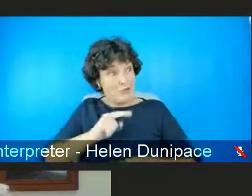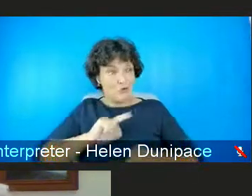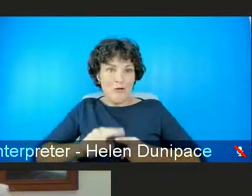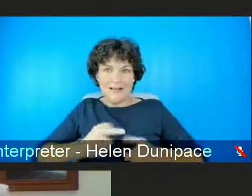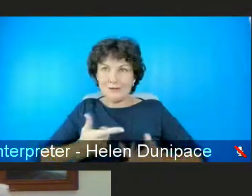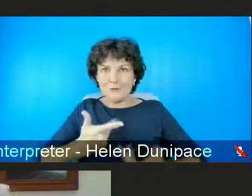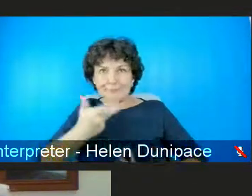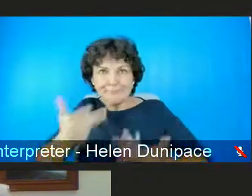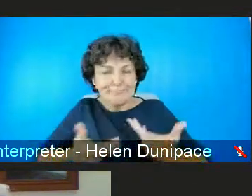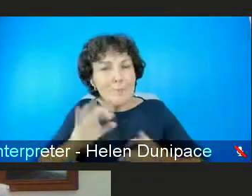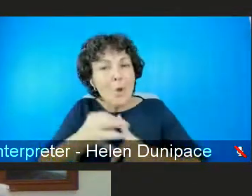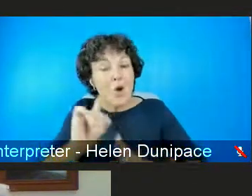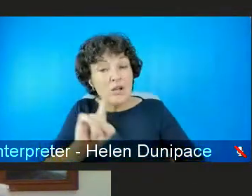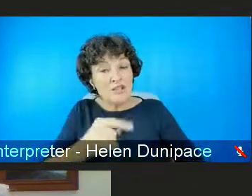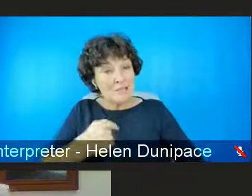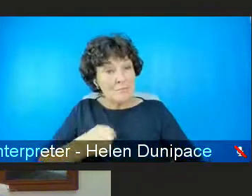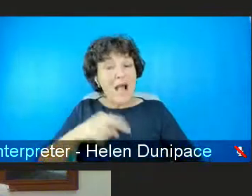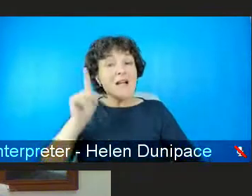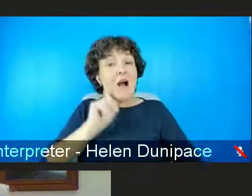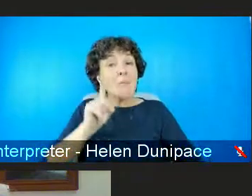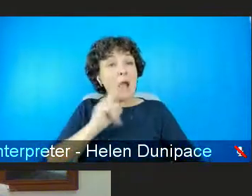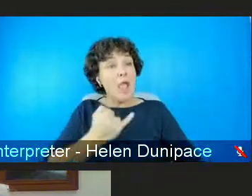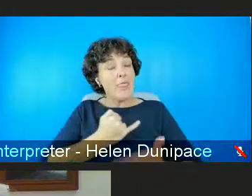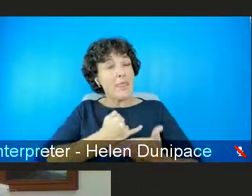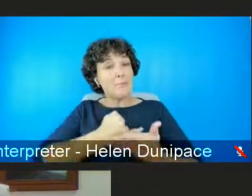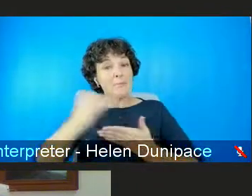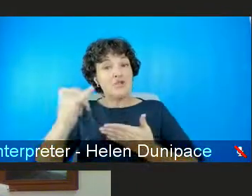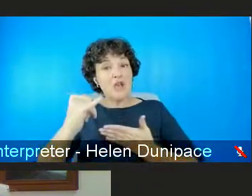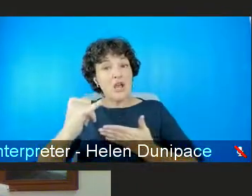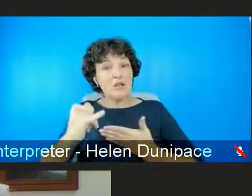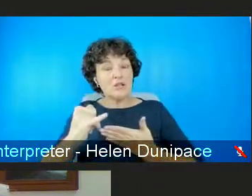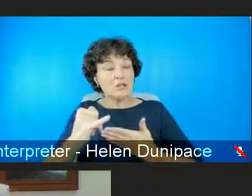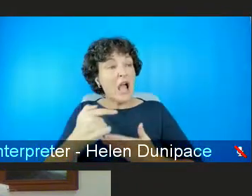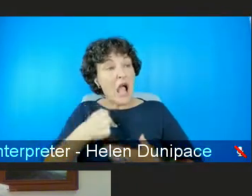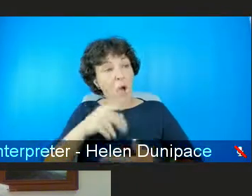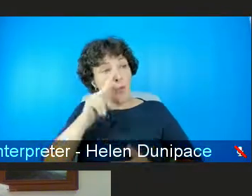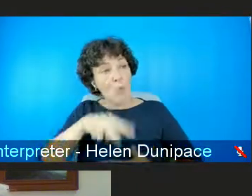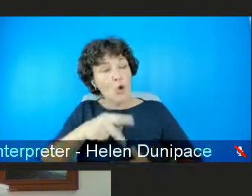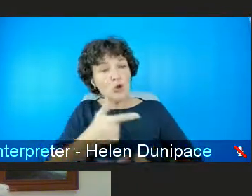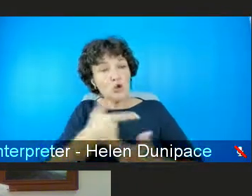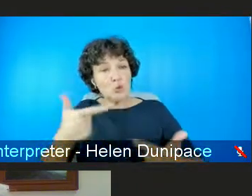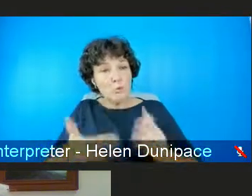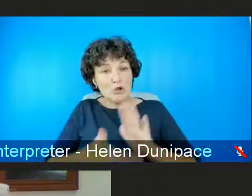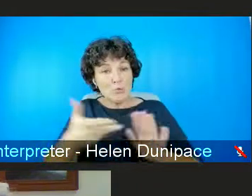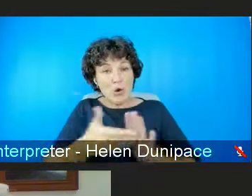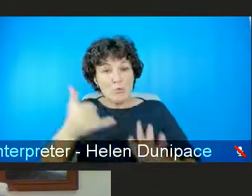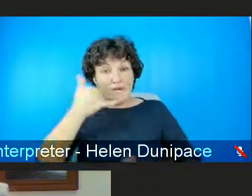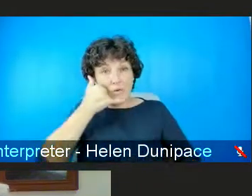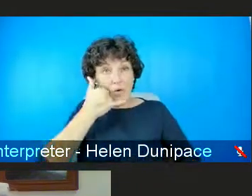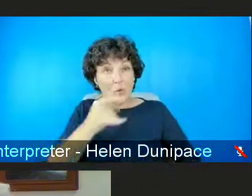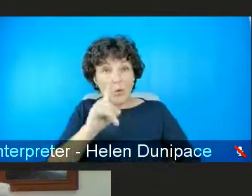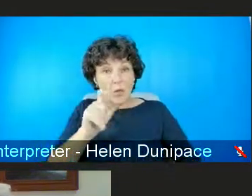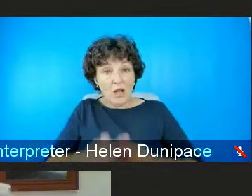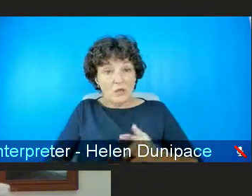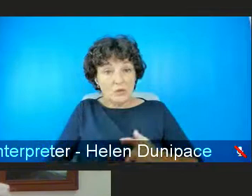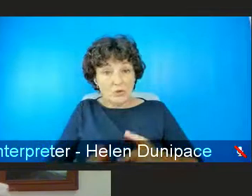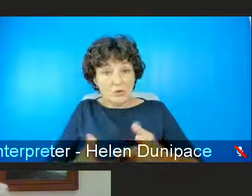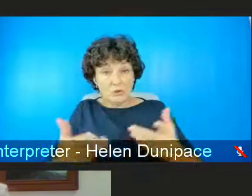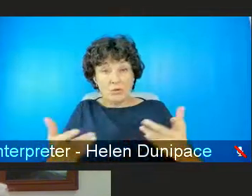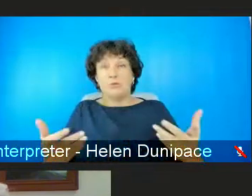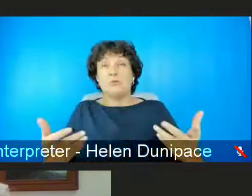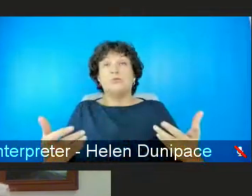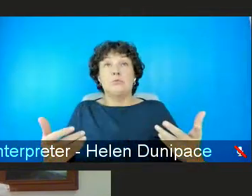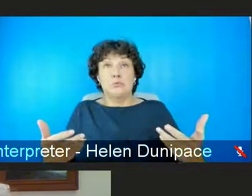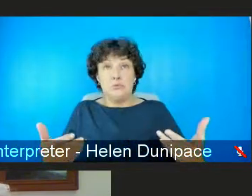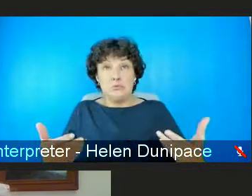raise was my girlfriend objects to the amount of porn i'm watching on my phone what should i do about it and his problem